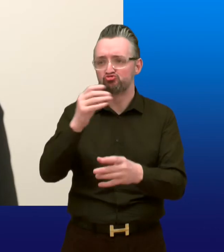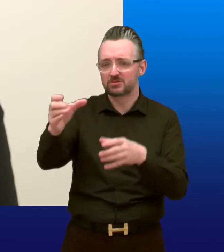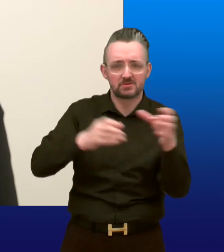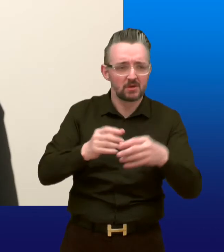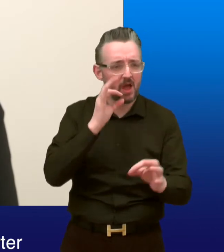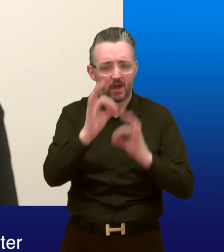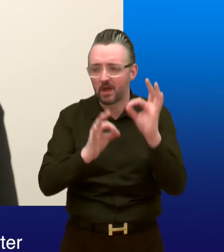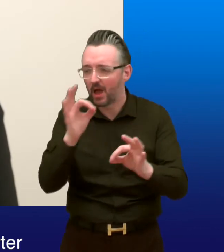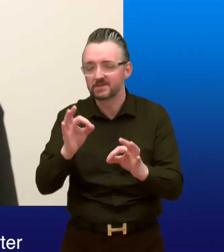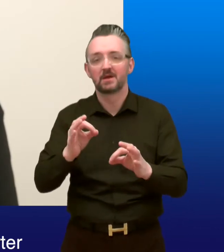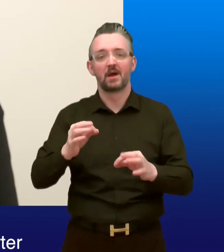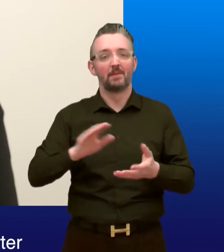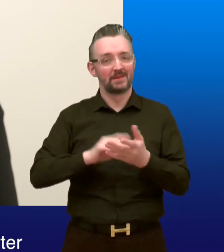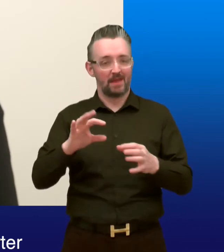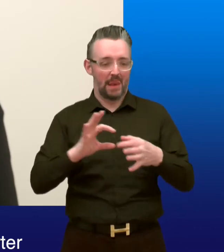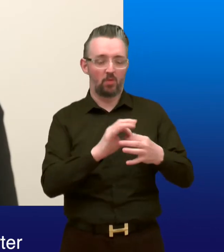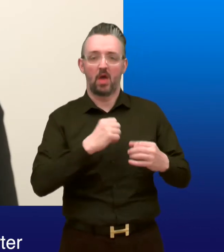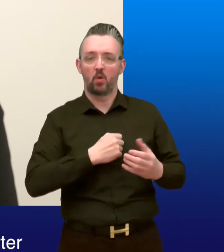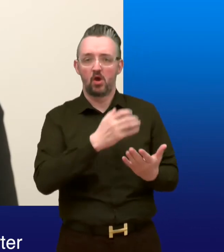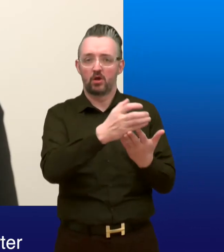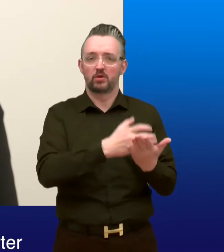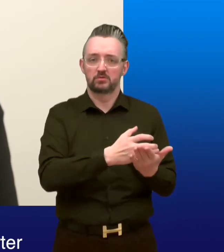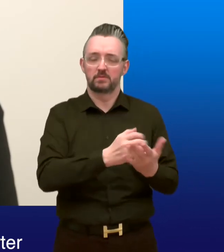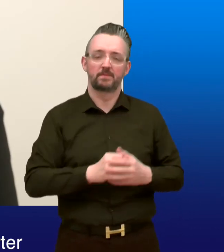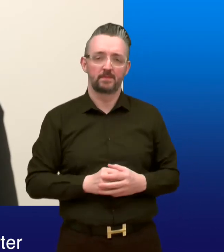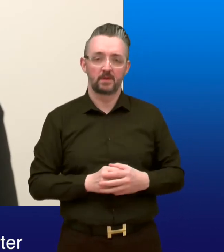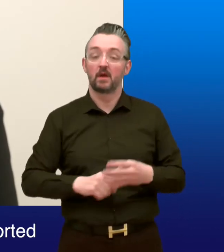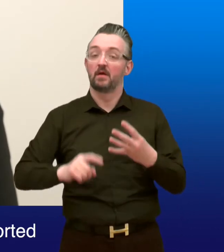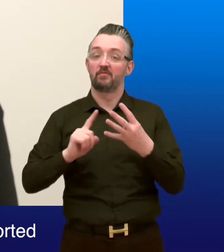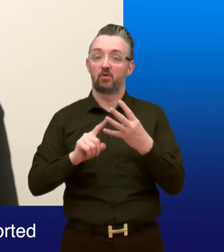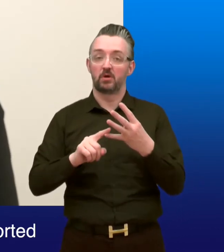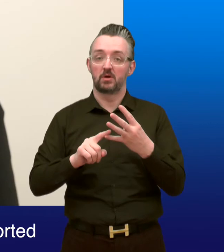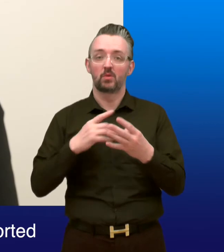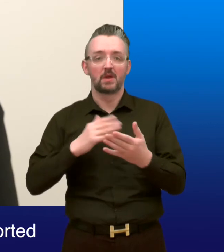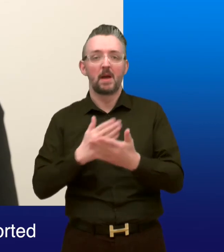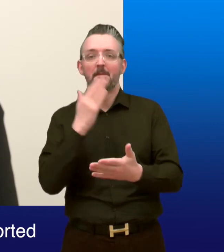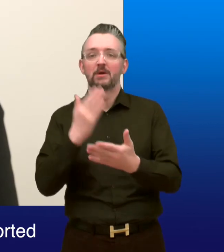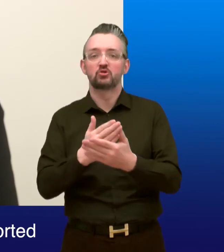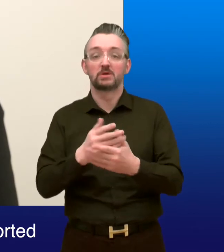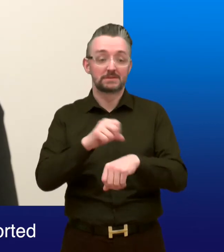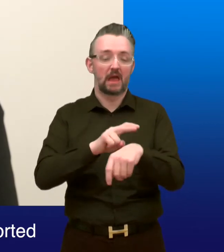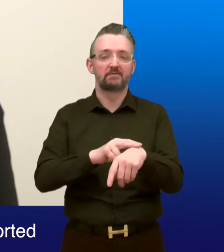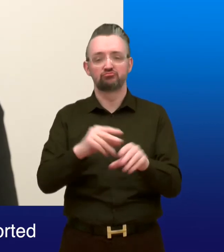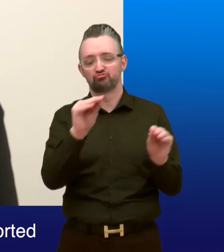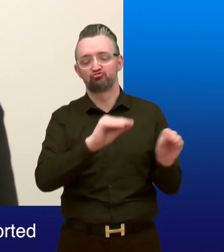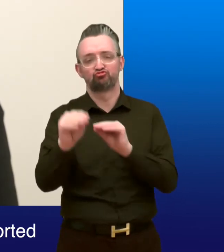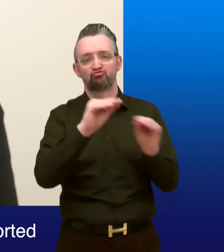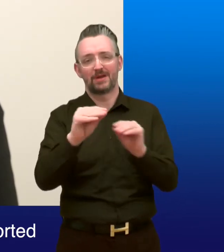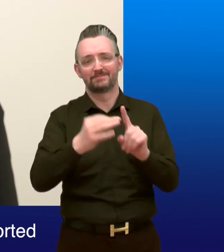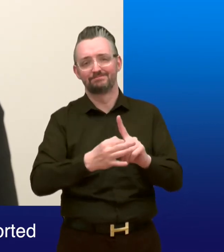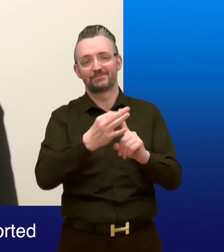well it works, including the commitments in our charter. 4. Make sure staff are well trained,